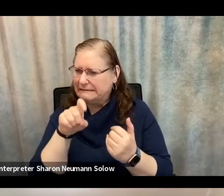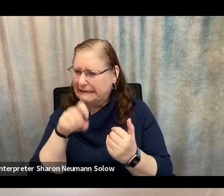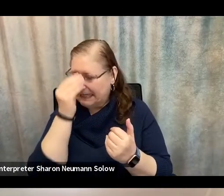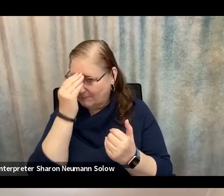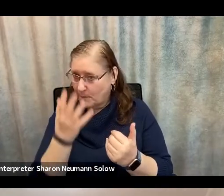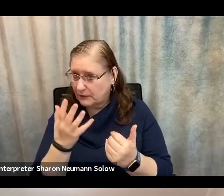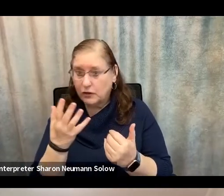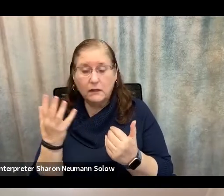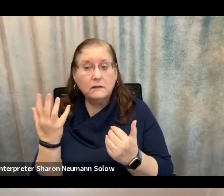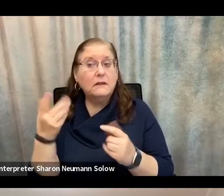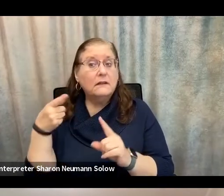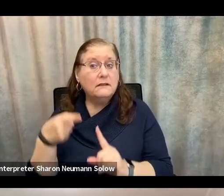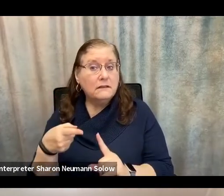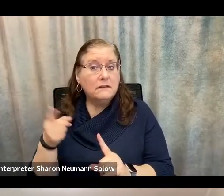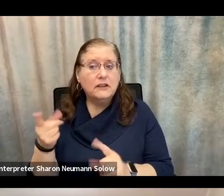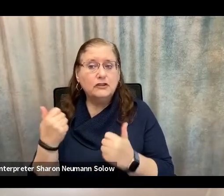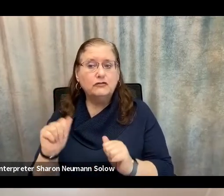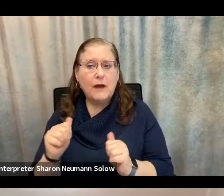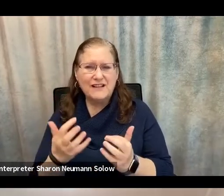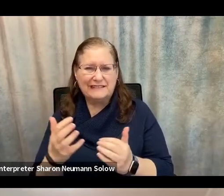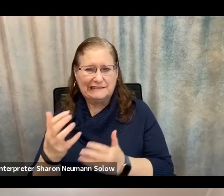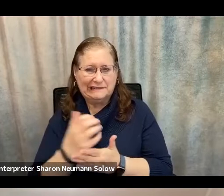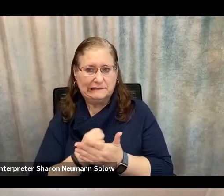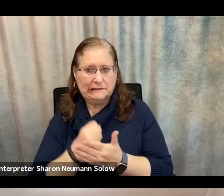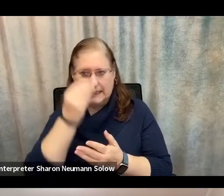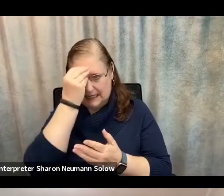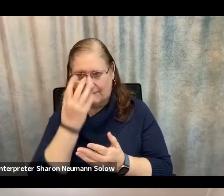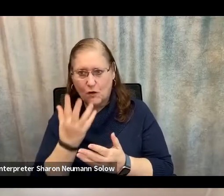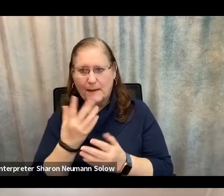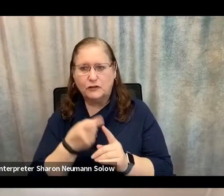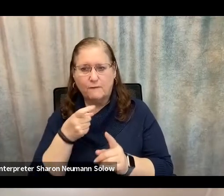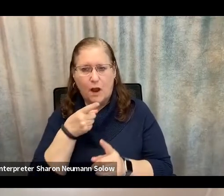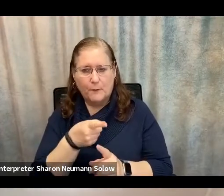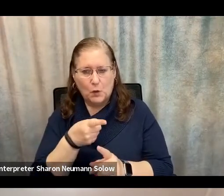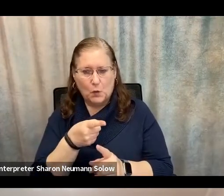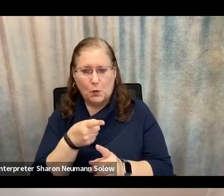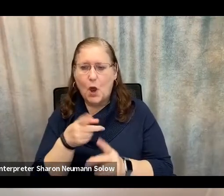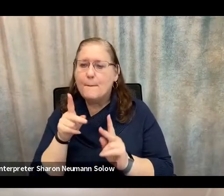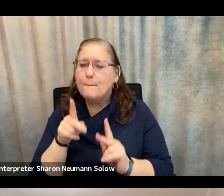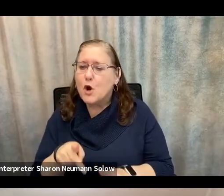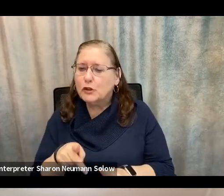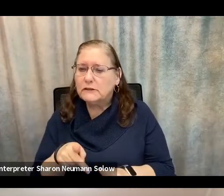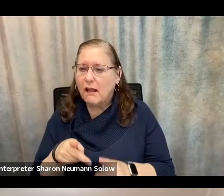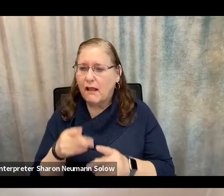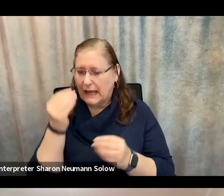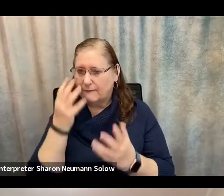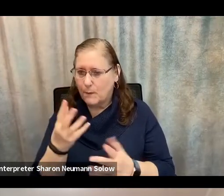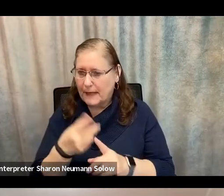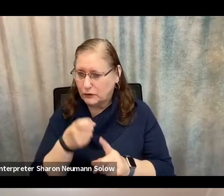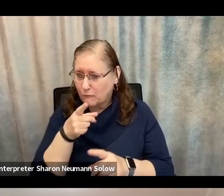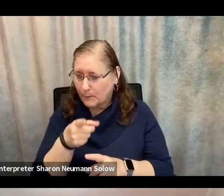What they're trying to do is get information from you, your personal information. And the reason they want that information